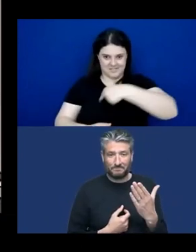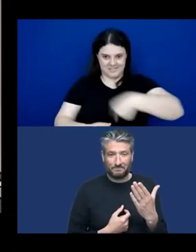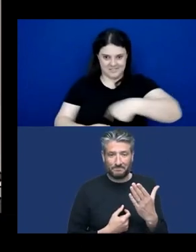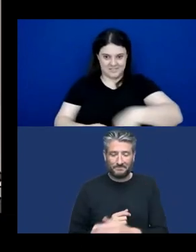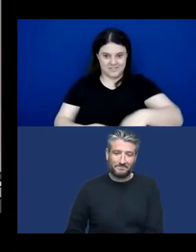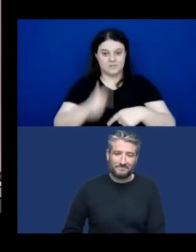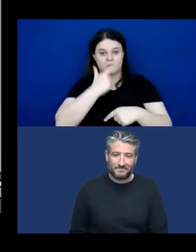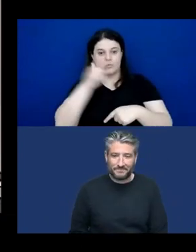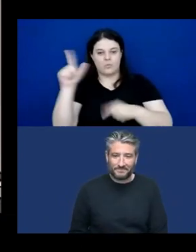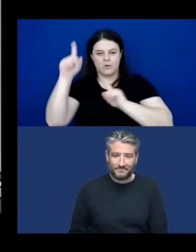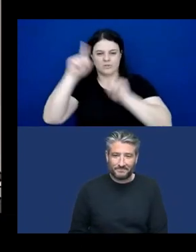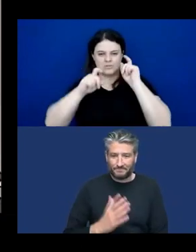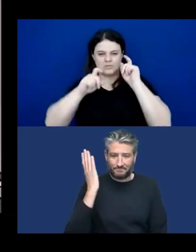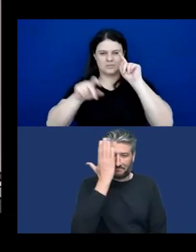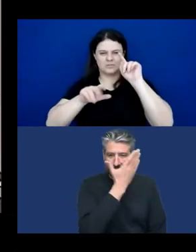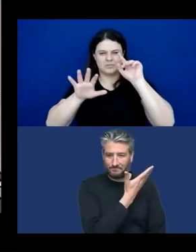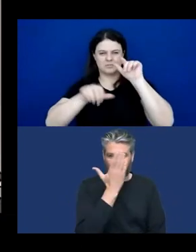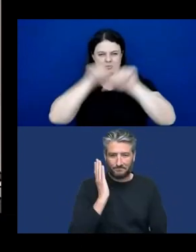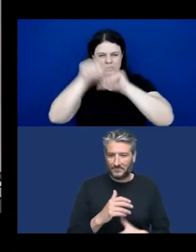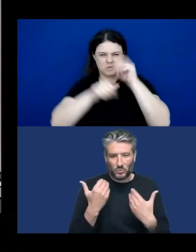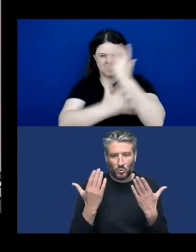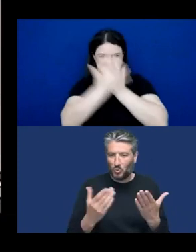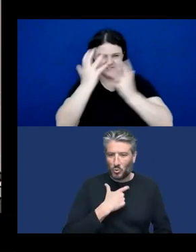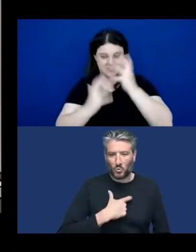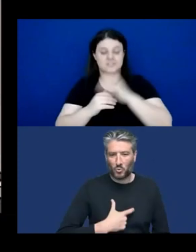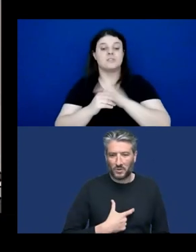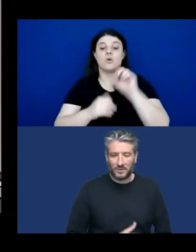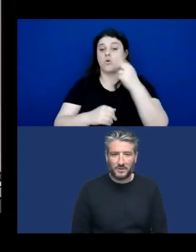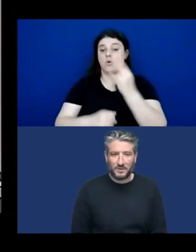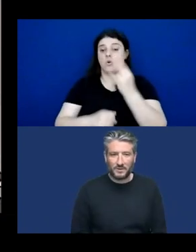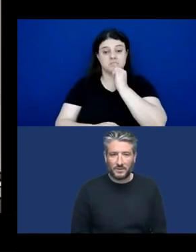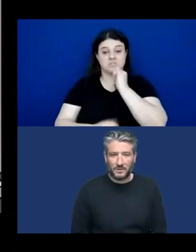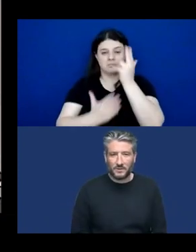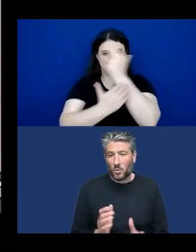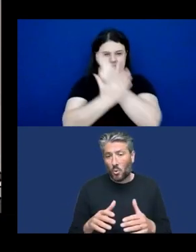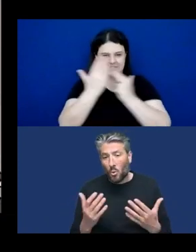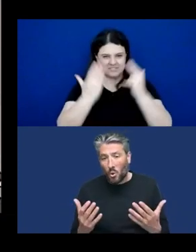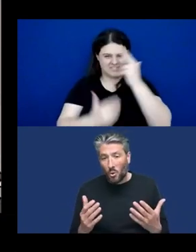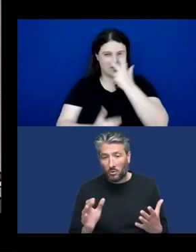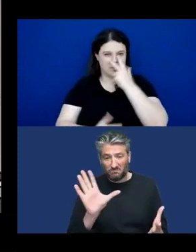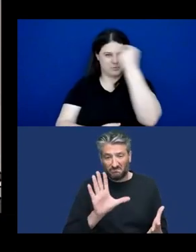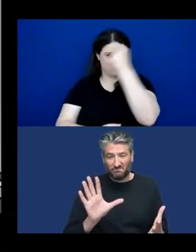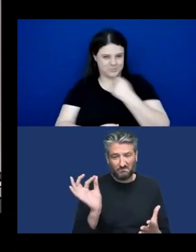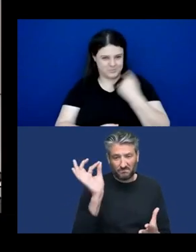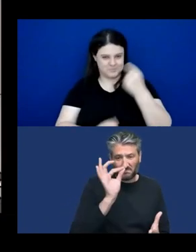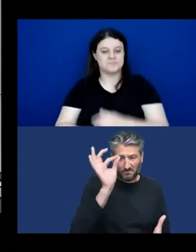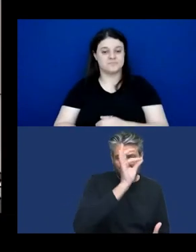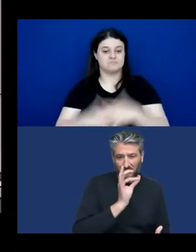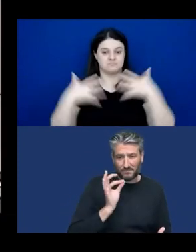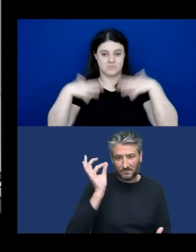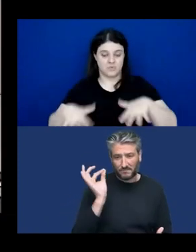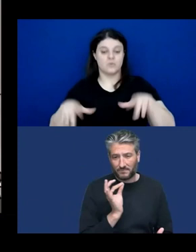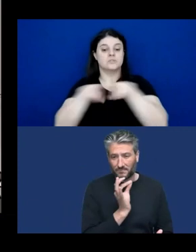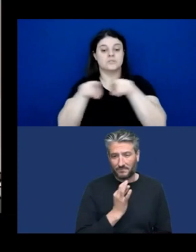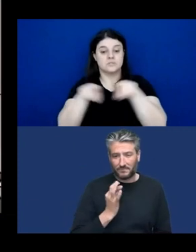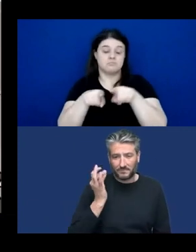the face, or the entire frame might be blurred or stylized. Our preliminary work suggests that